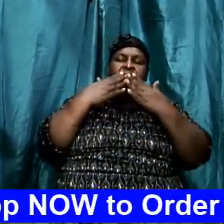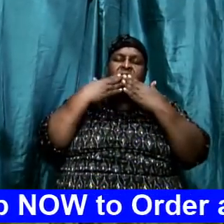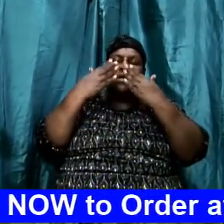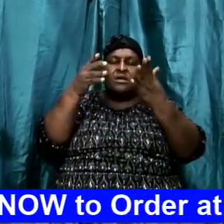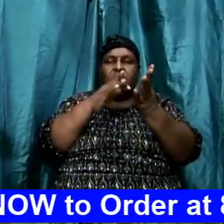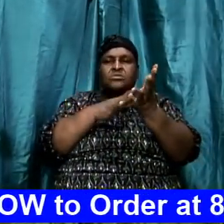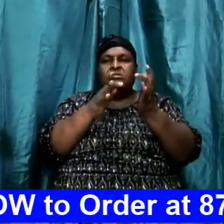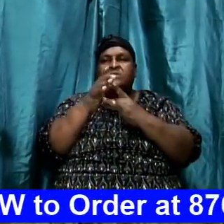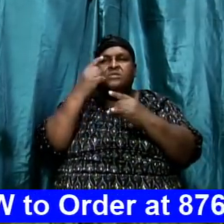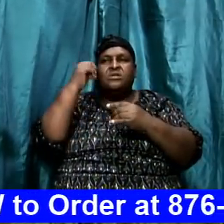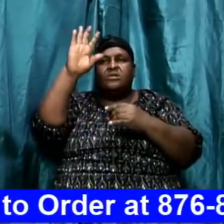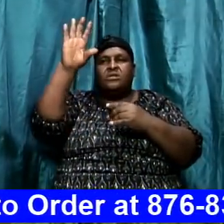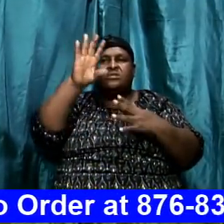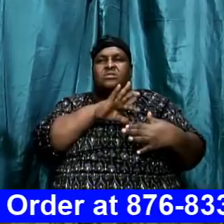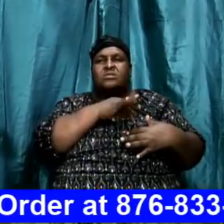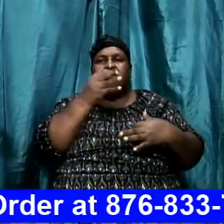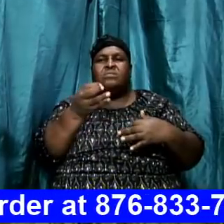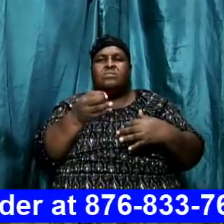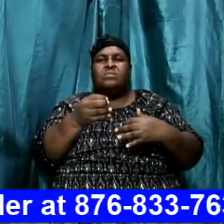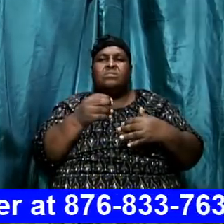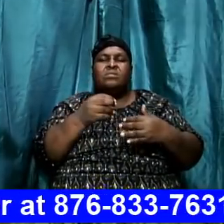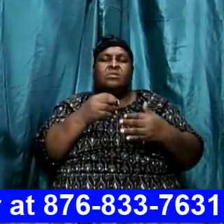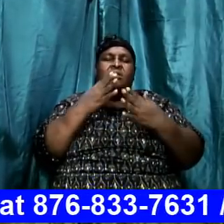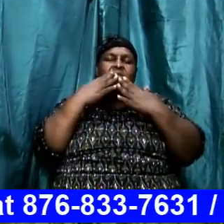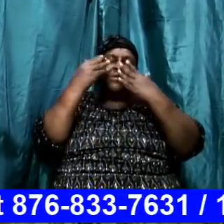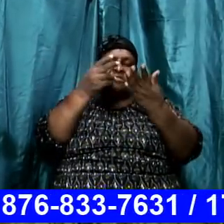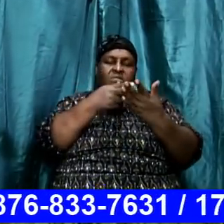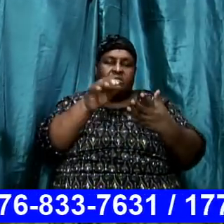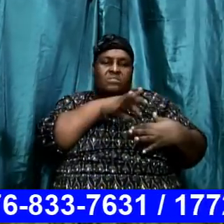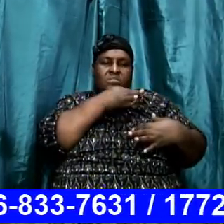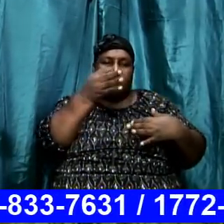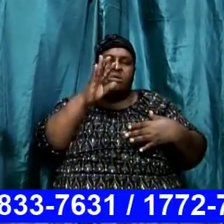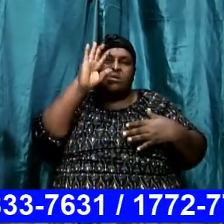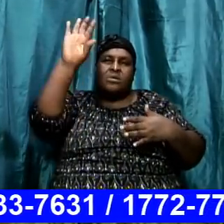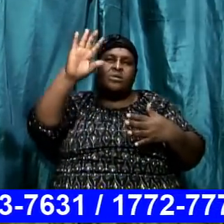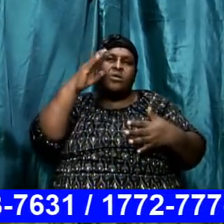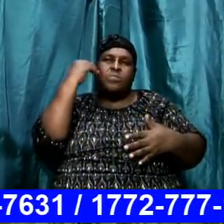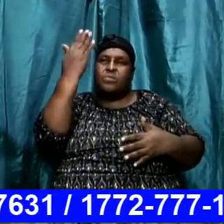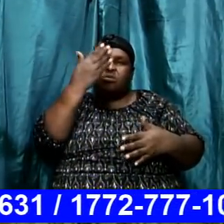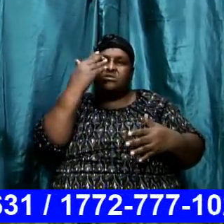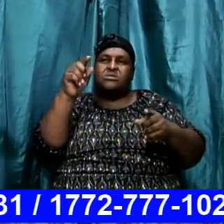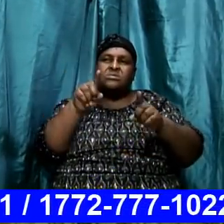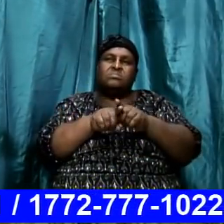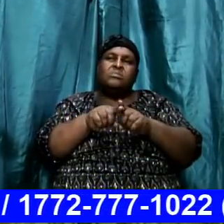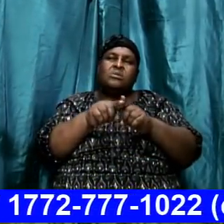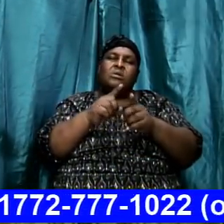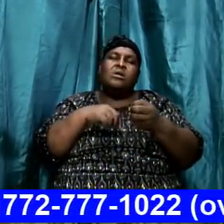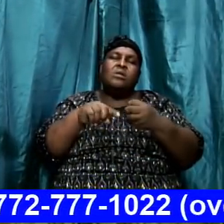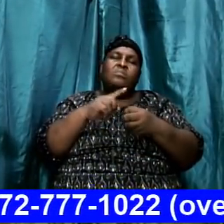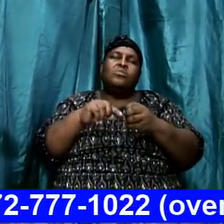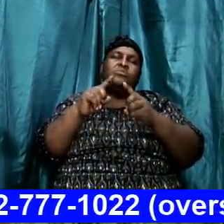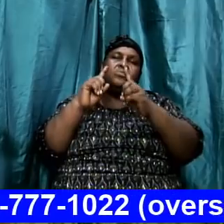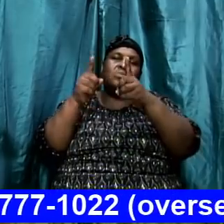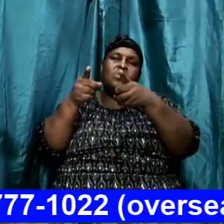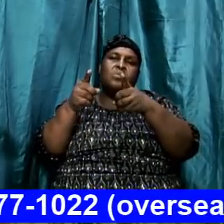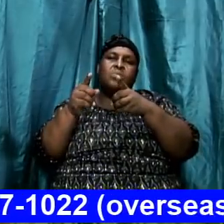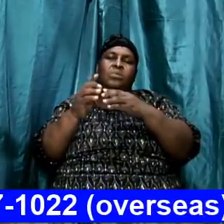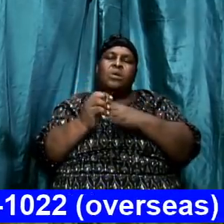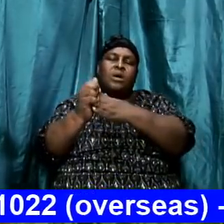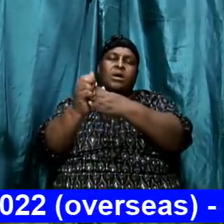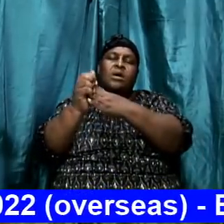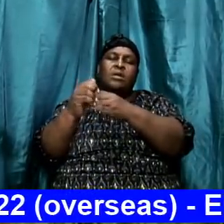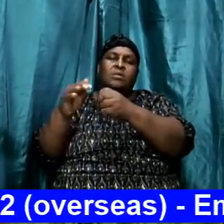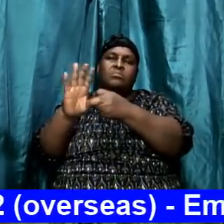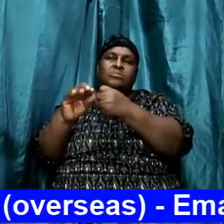for your spirit which is thank you Lord God for your Holy Ghost. Thank you Lord God for your presence and as we are about to go from now God I pray that you will guide and protect